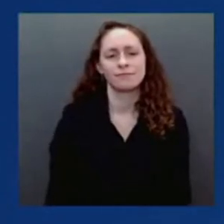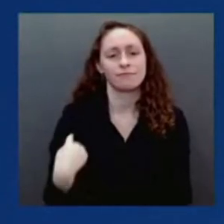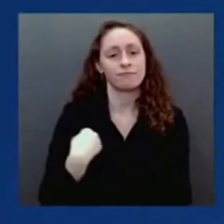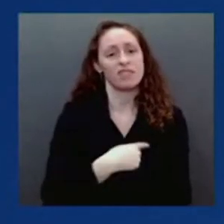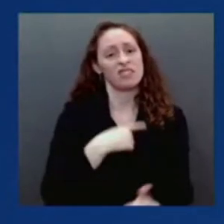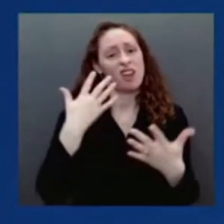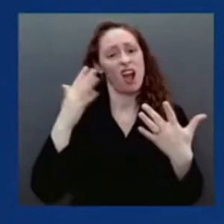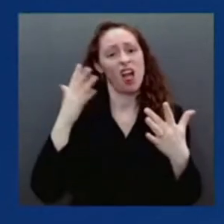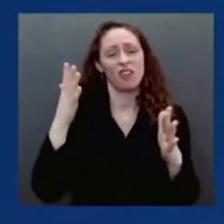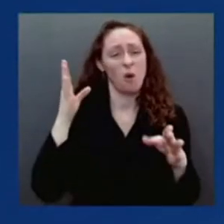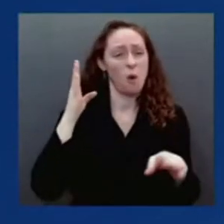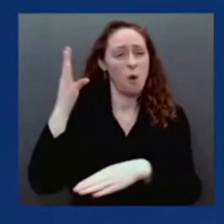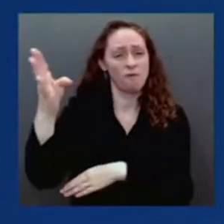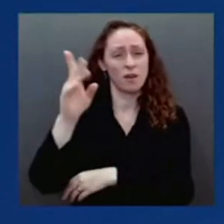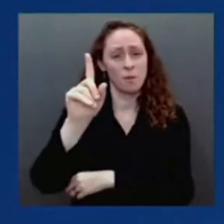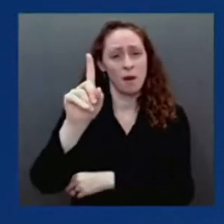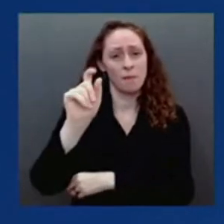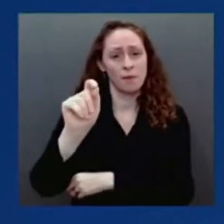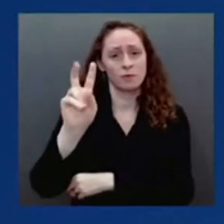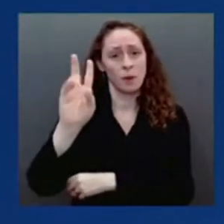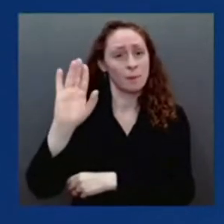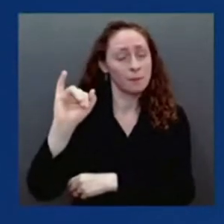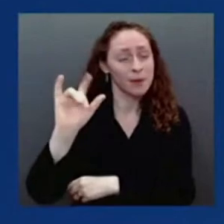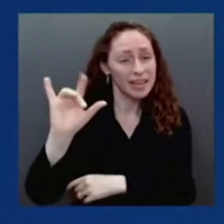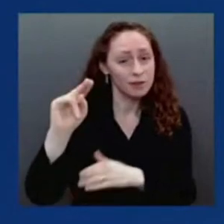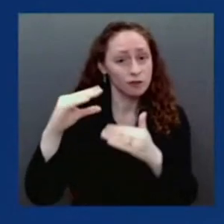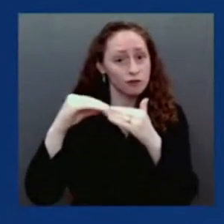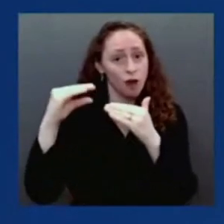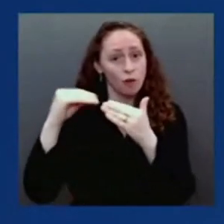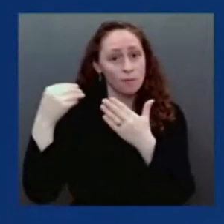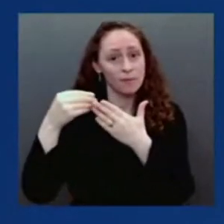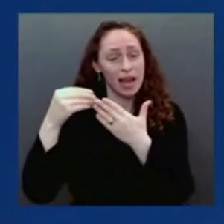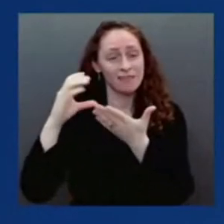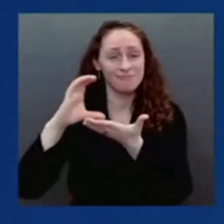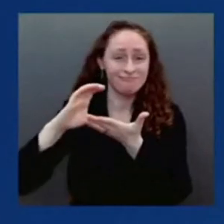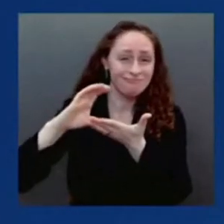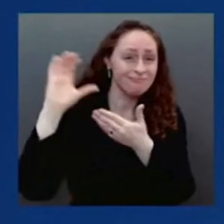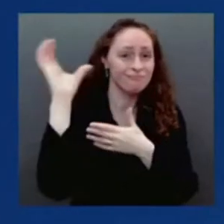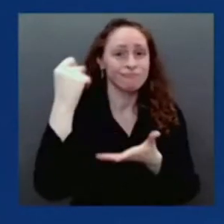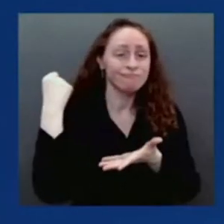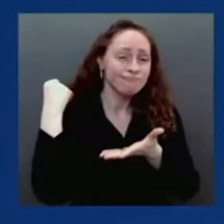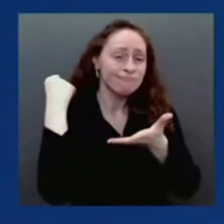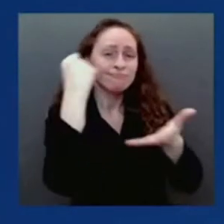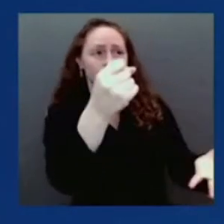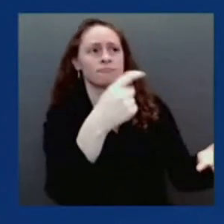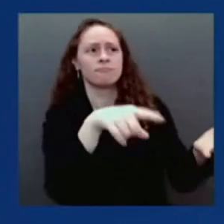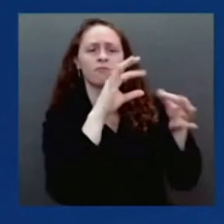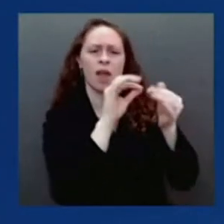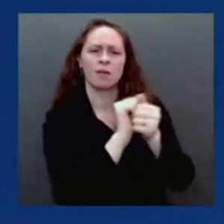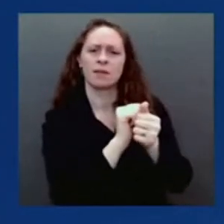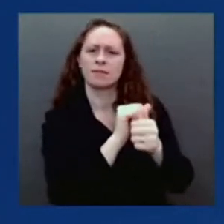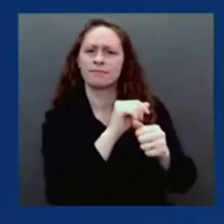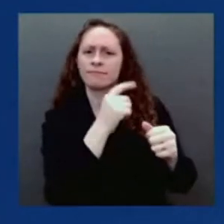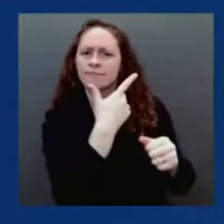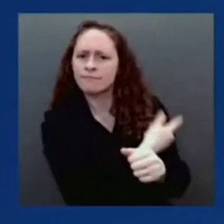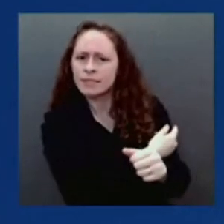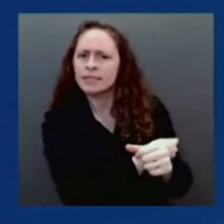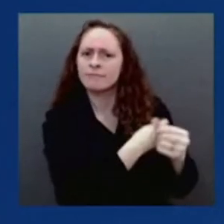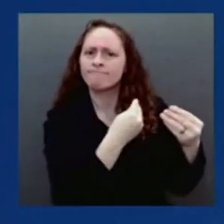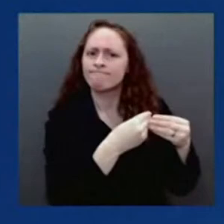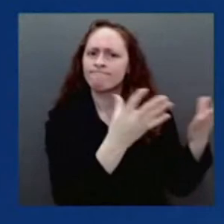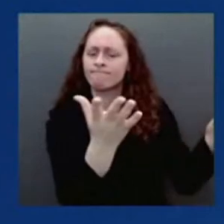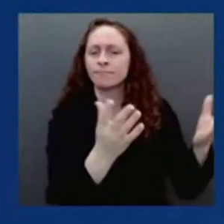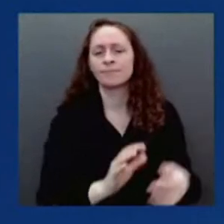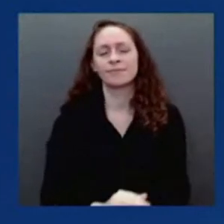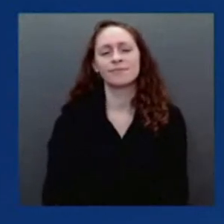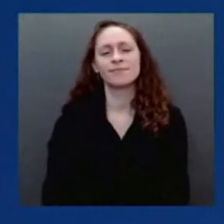commitment in the world. And today, we will hit a major milestone in our global effort. Four hundred